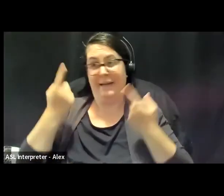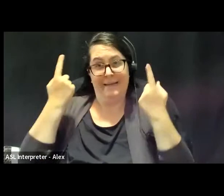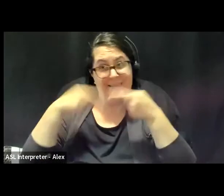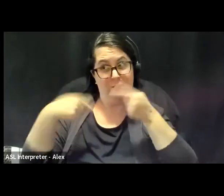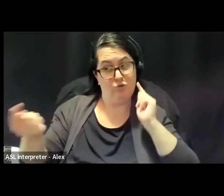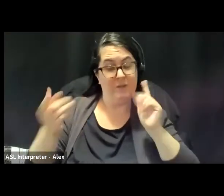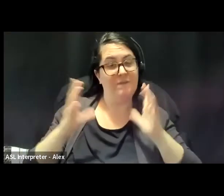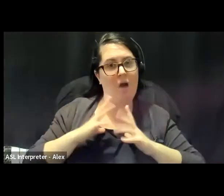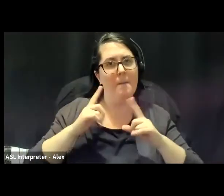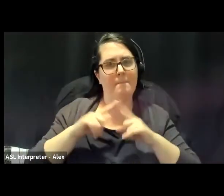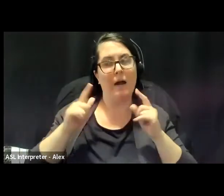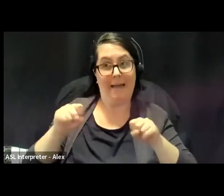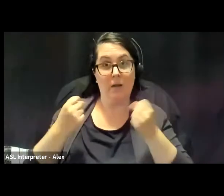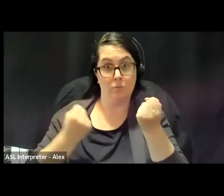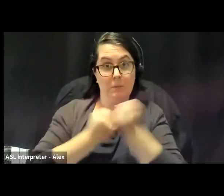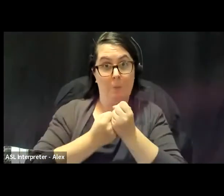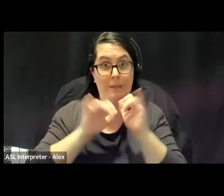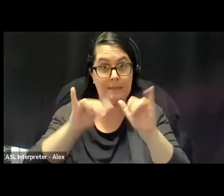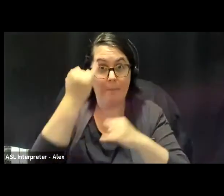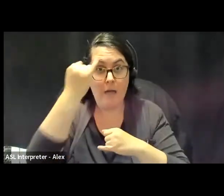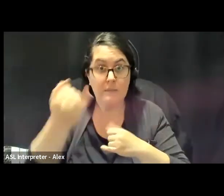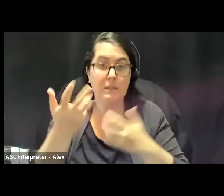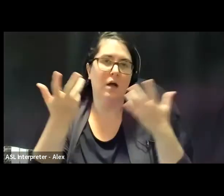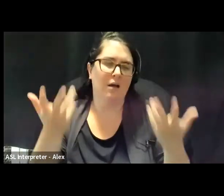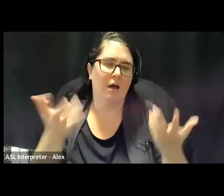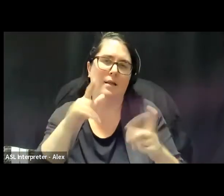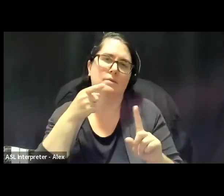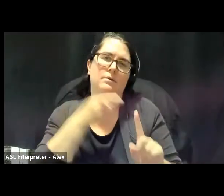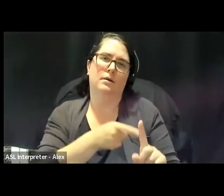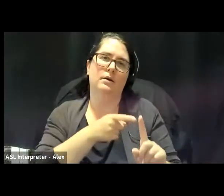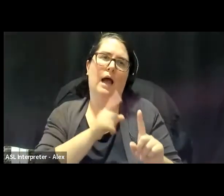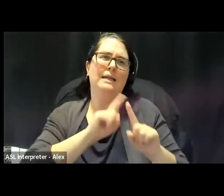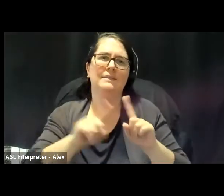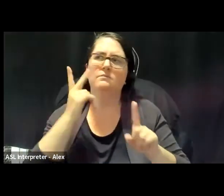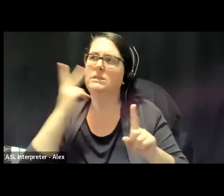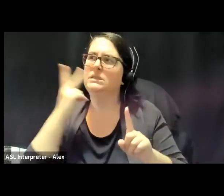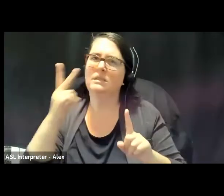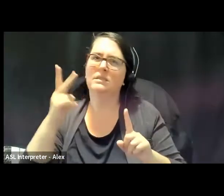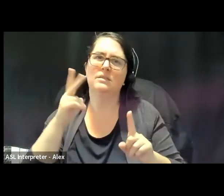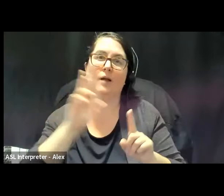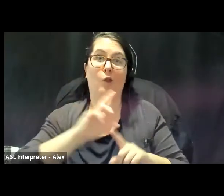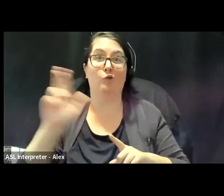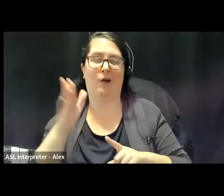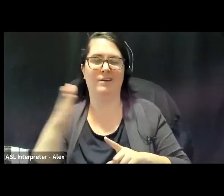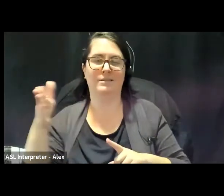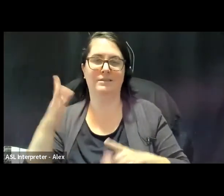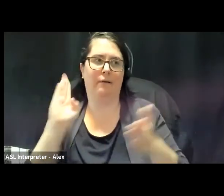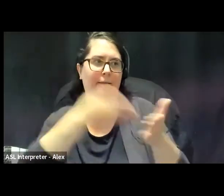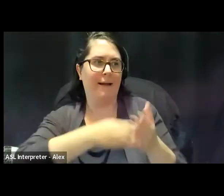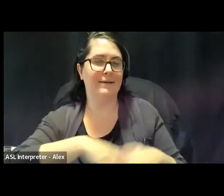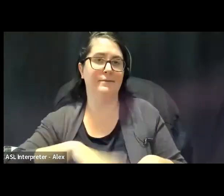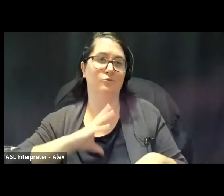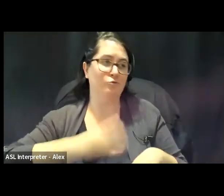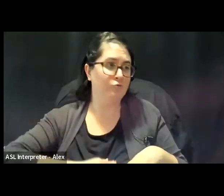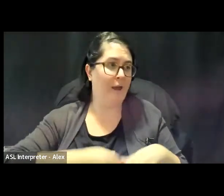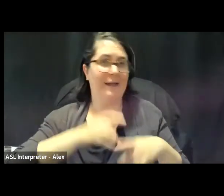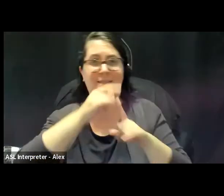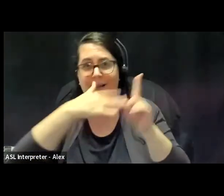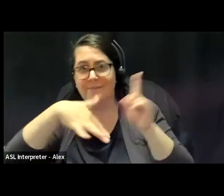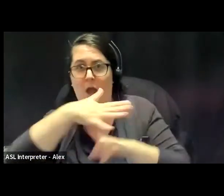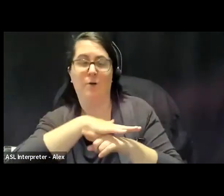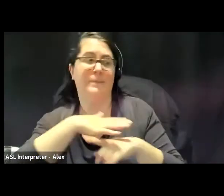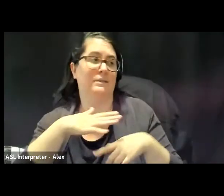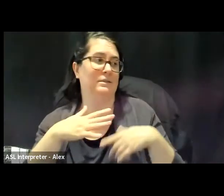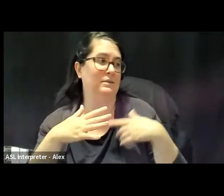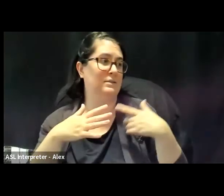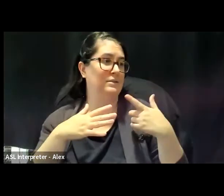making connections between the different kinds of attacks that we're seeing from the right, whether that's on trans people, against the environment, against